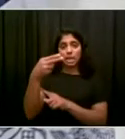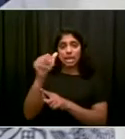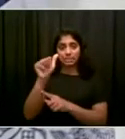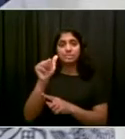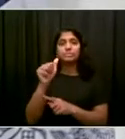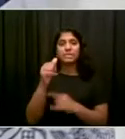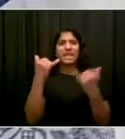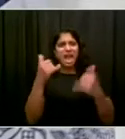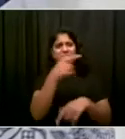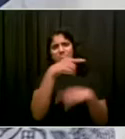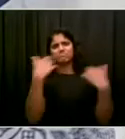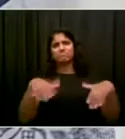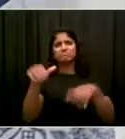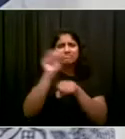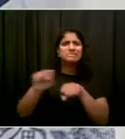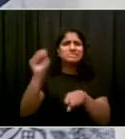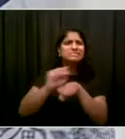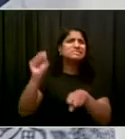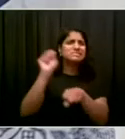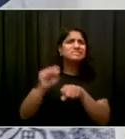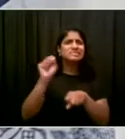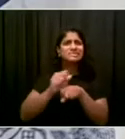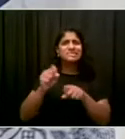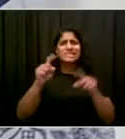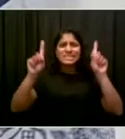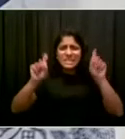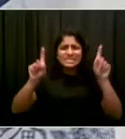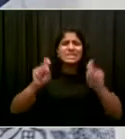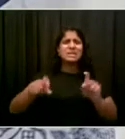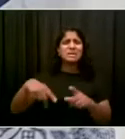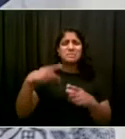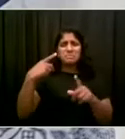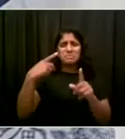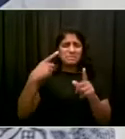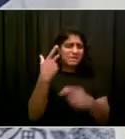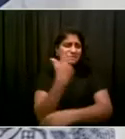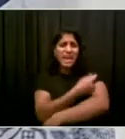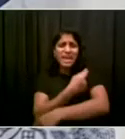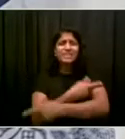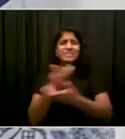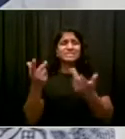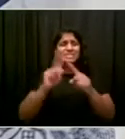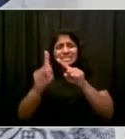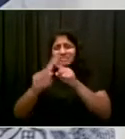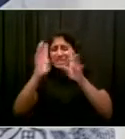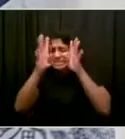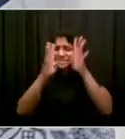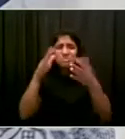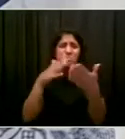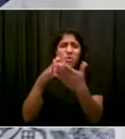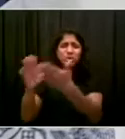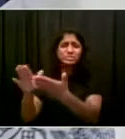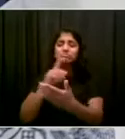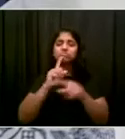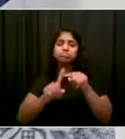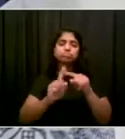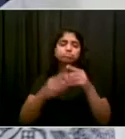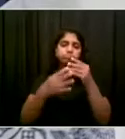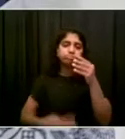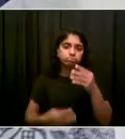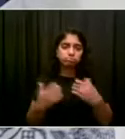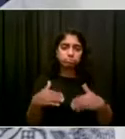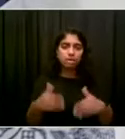Amazing achievements in the fight against COVID. And today, a milestone, a wonderful milestone. Health and Hospitals will be giving its one